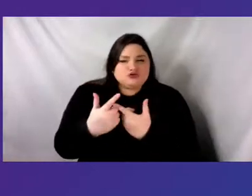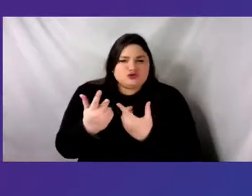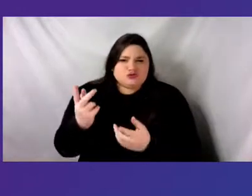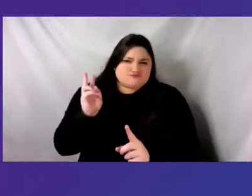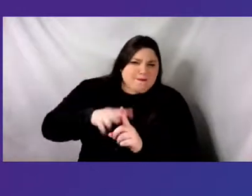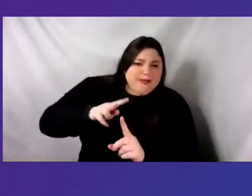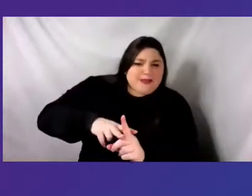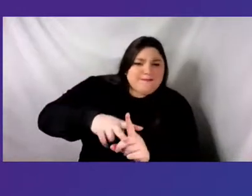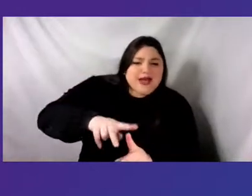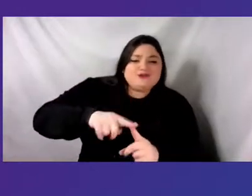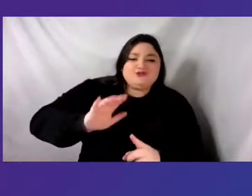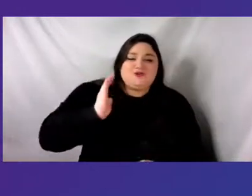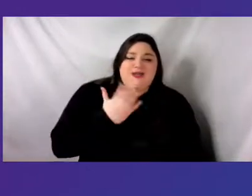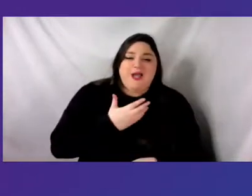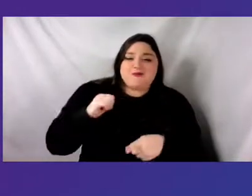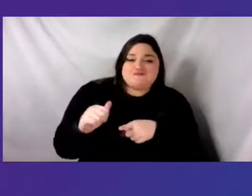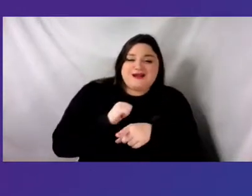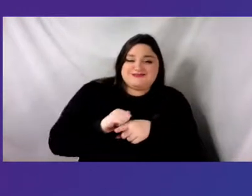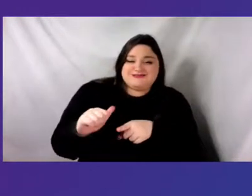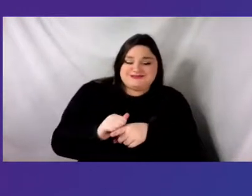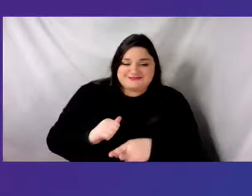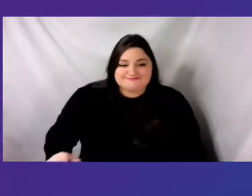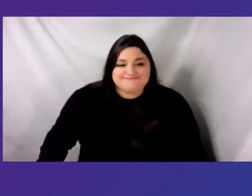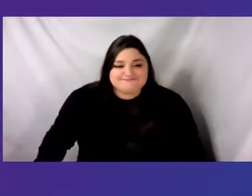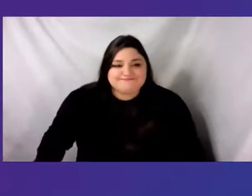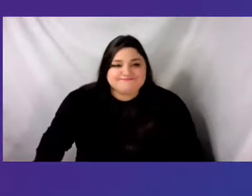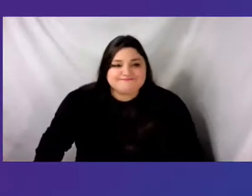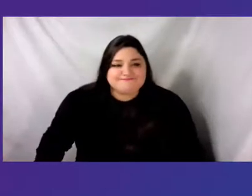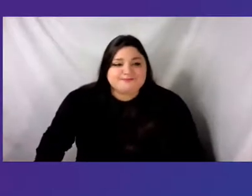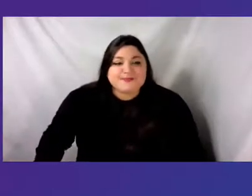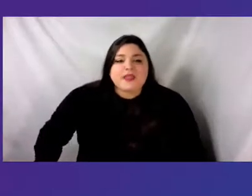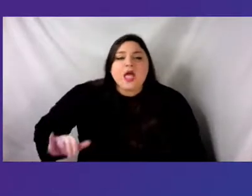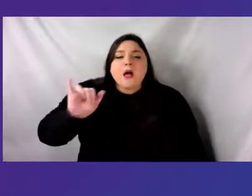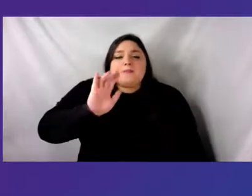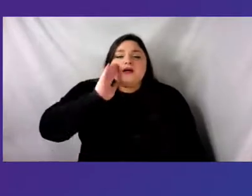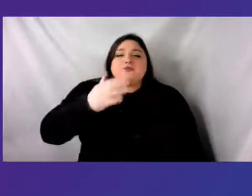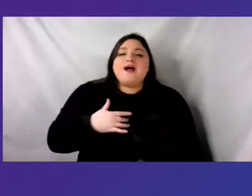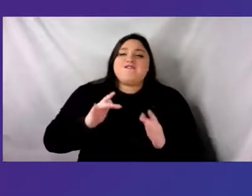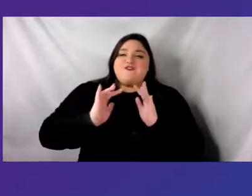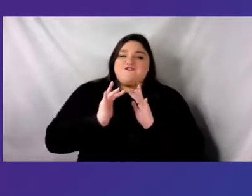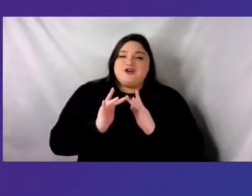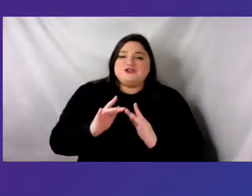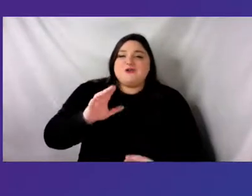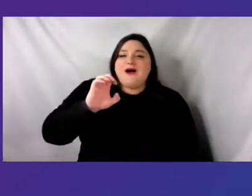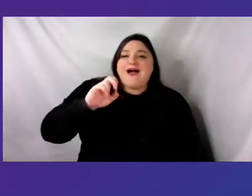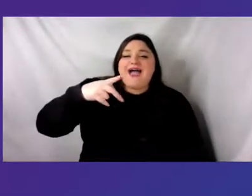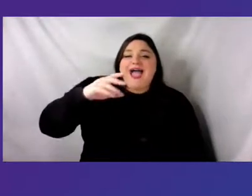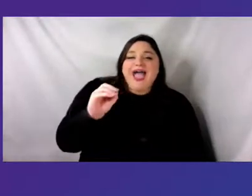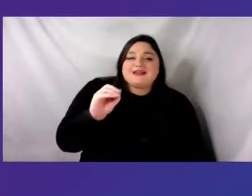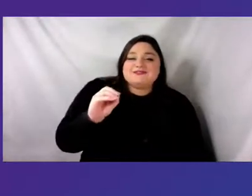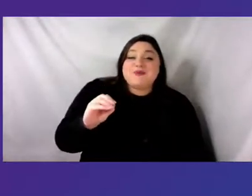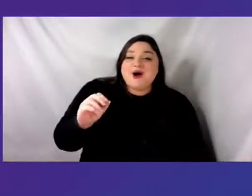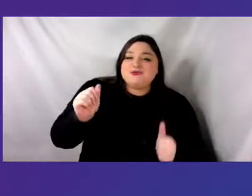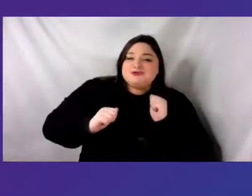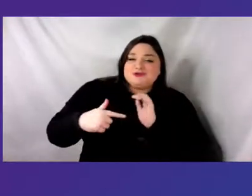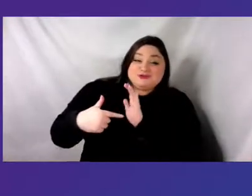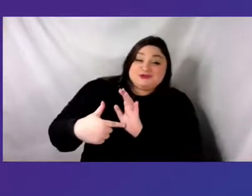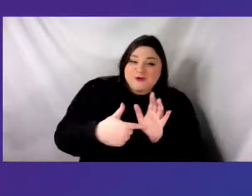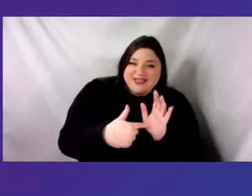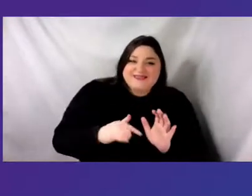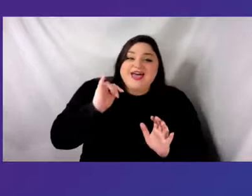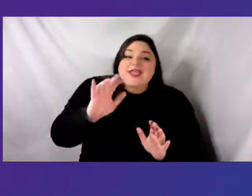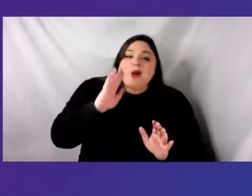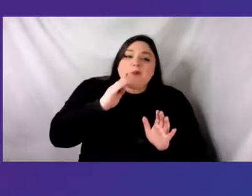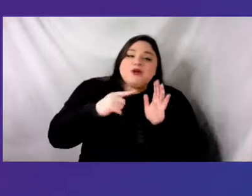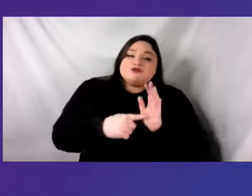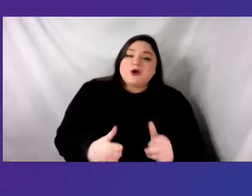lives live sessions in the exhibitor hall by our sponsors this is an opportunity for you to expand your relationships